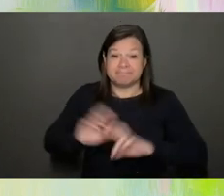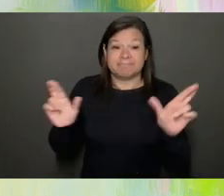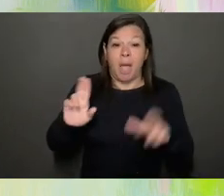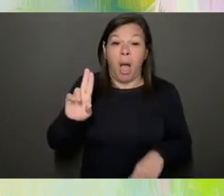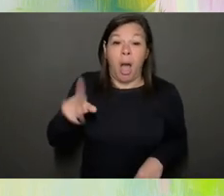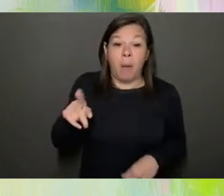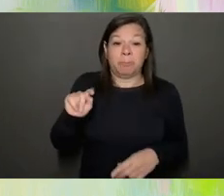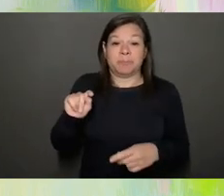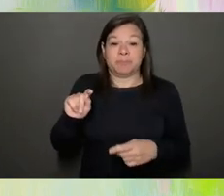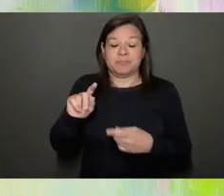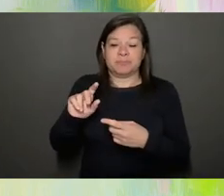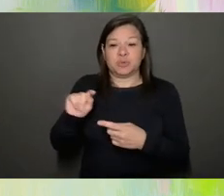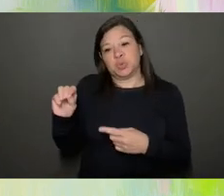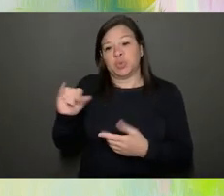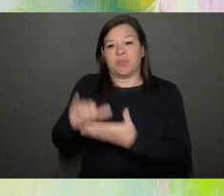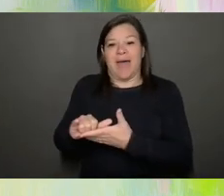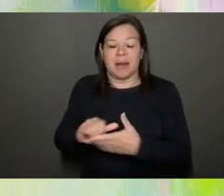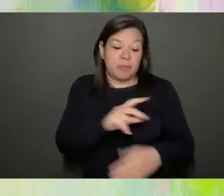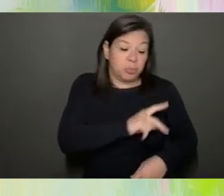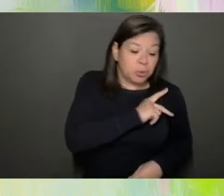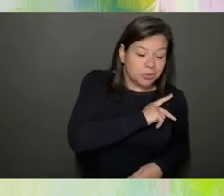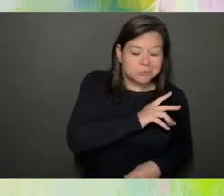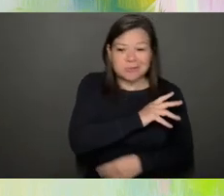the group dynamics going on here?